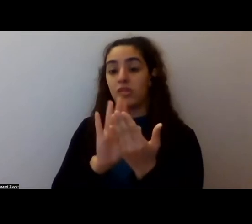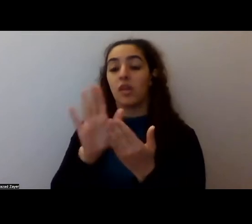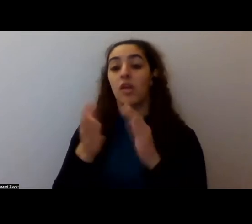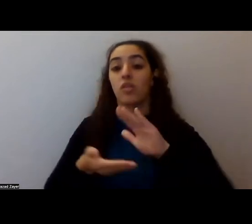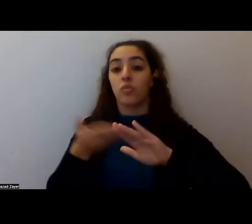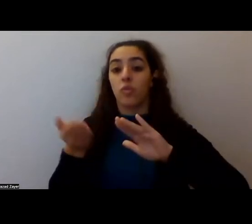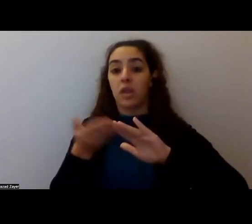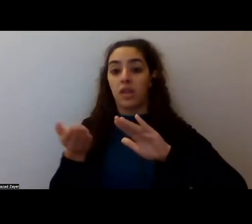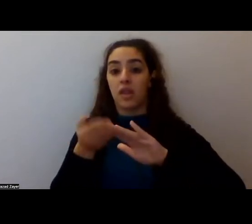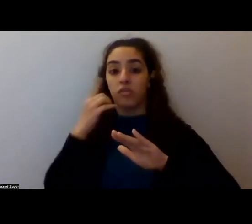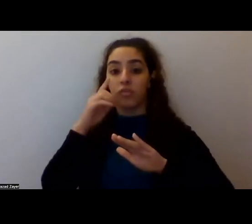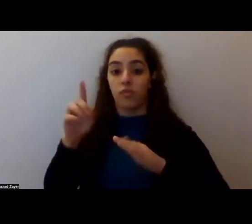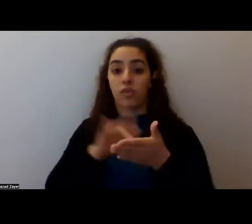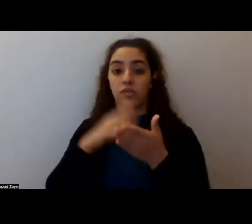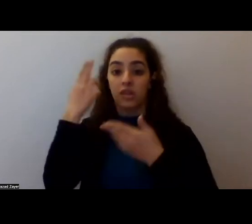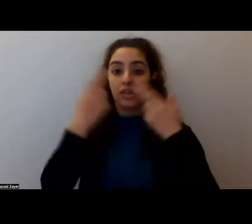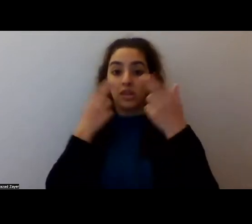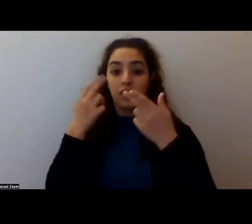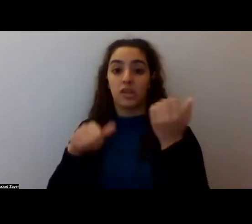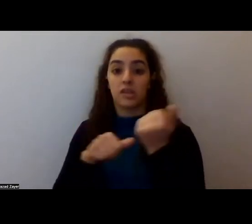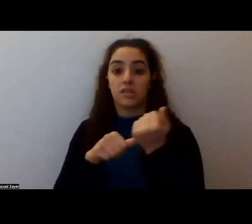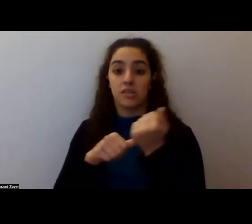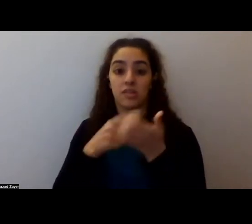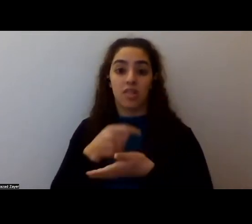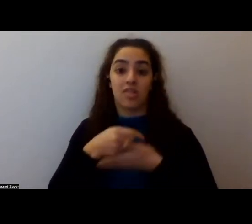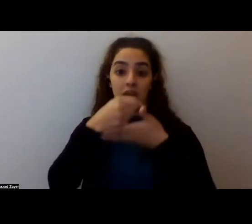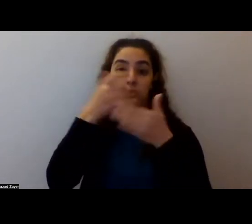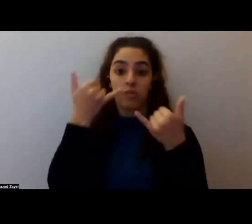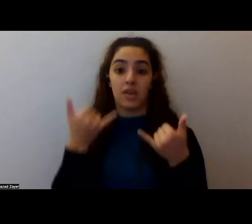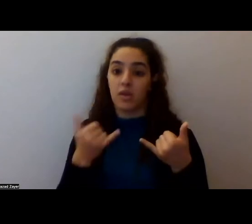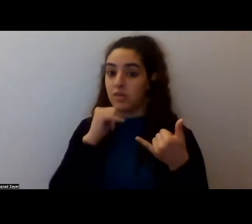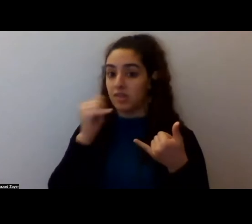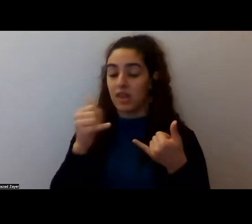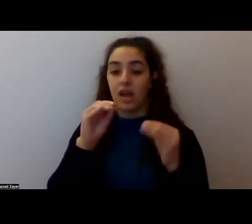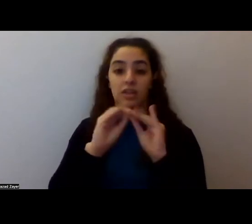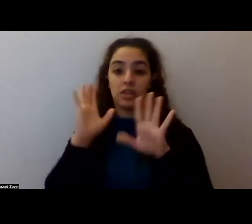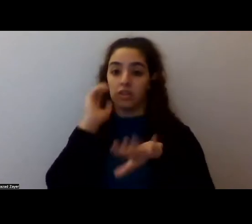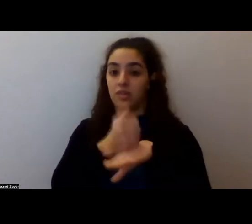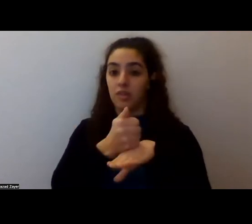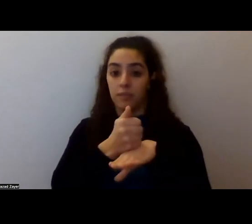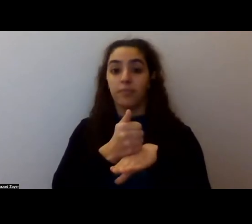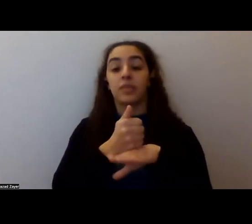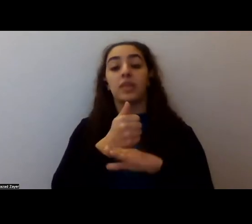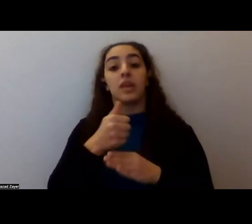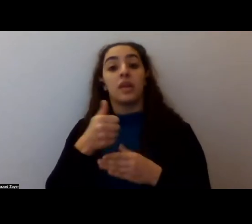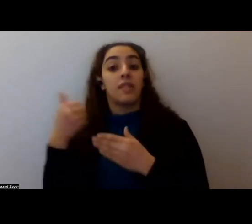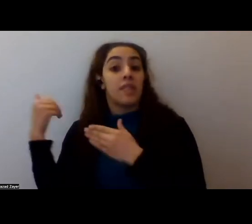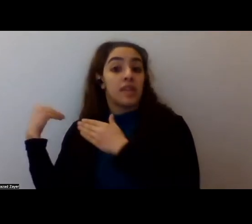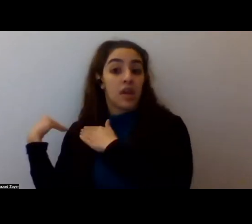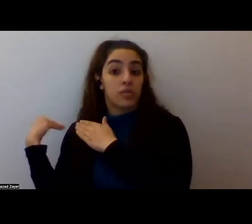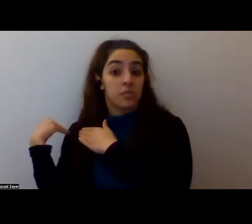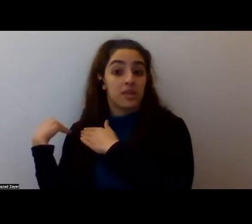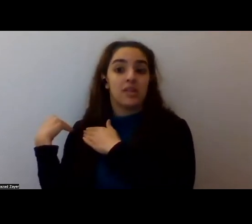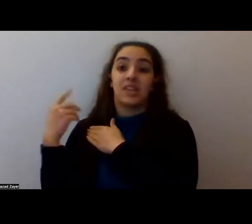of psychedelic assisted therapy right now is not very clearly. set up the accountability that is, um, needed,